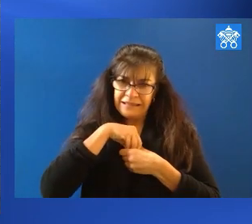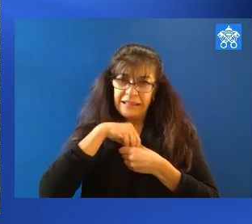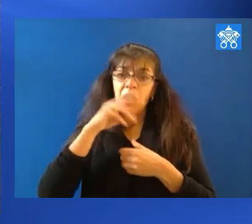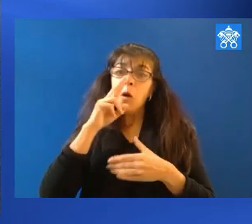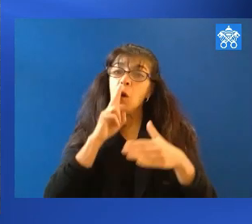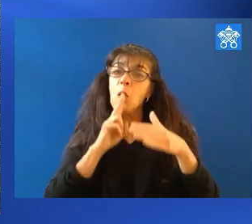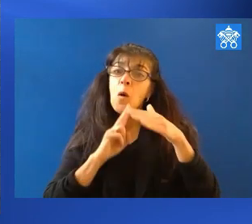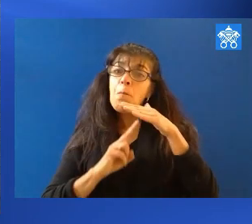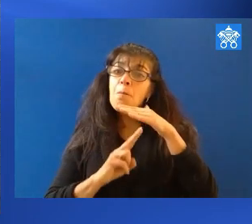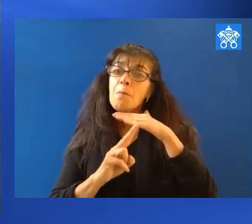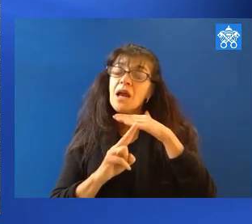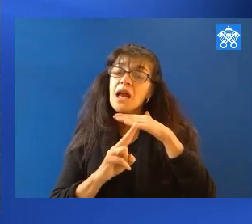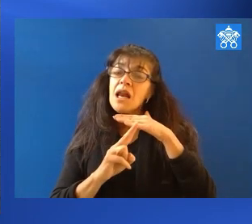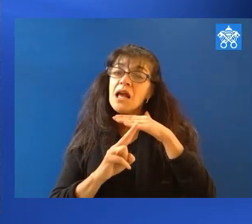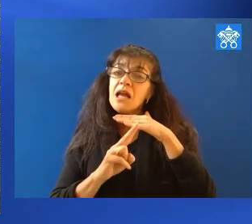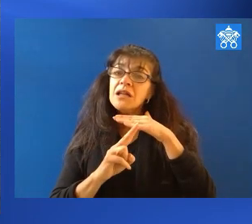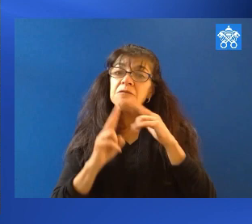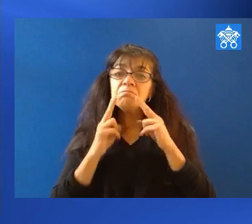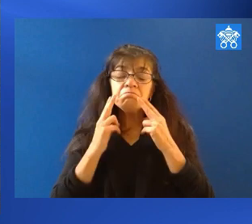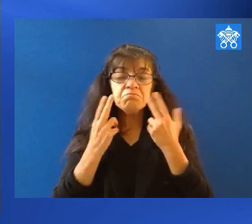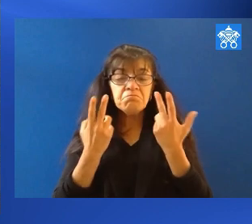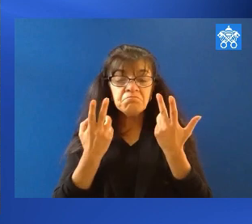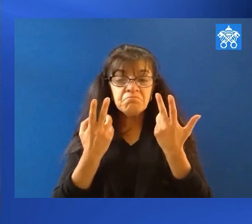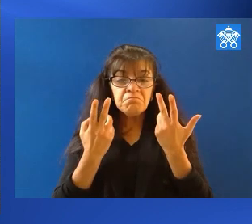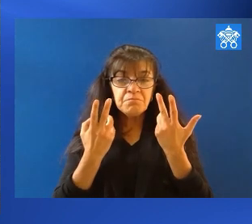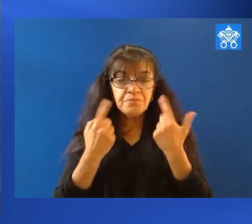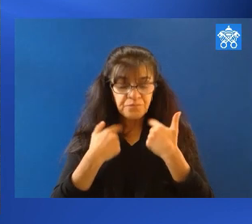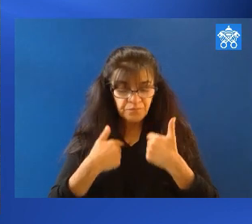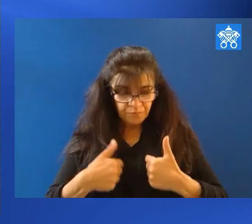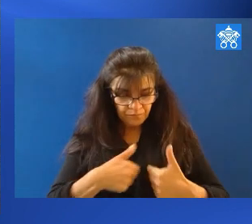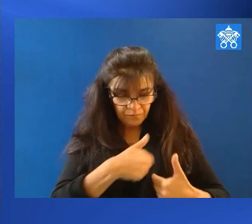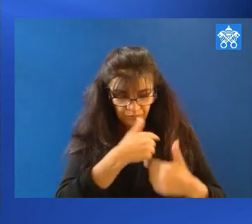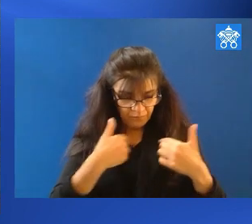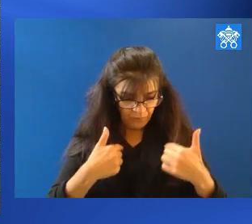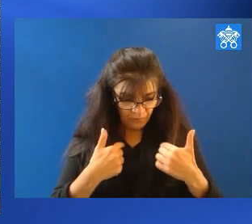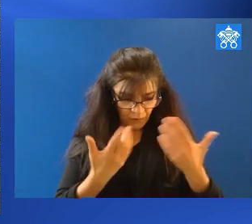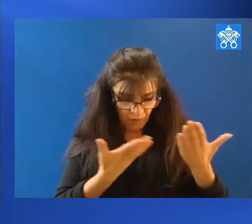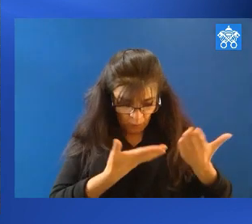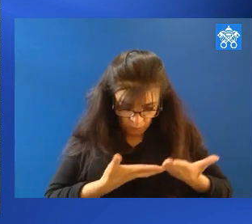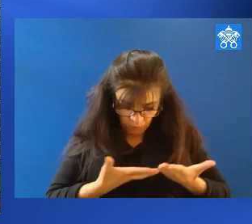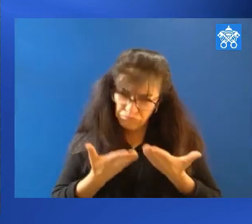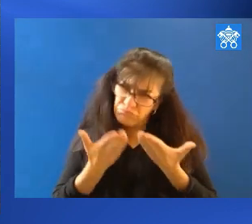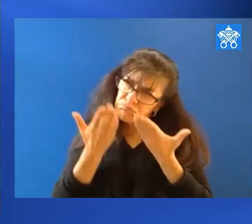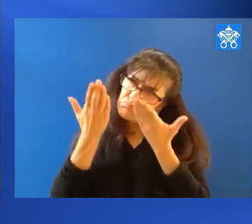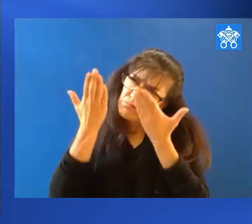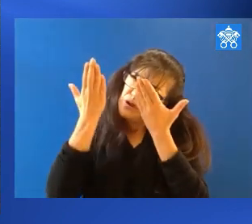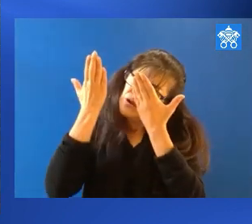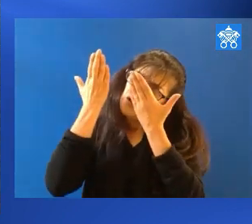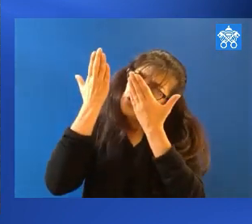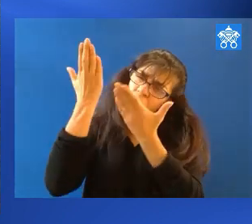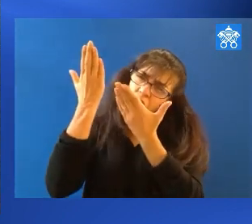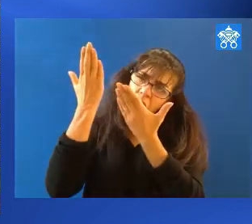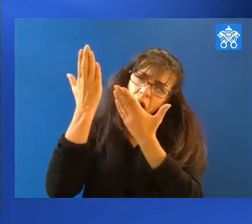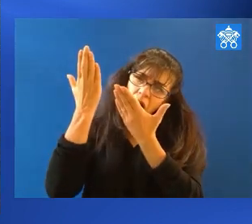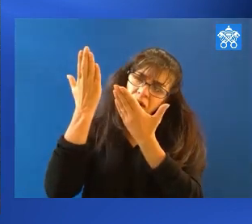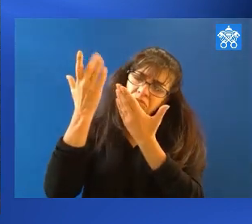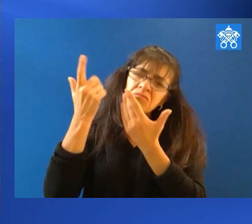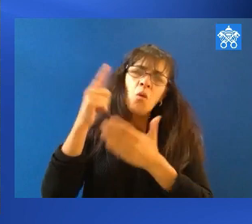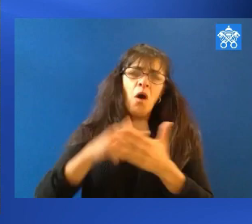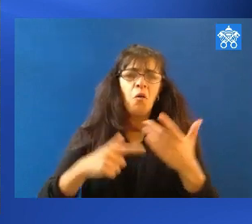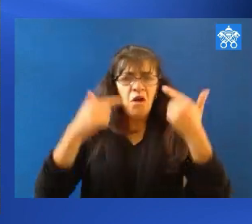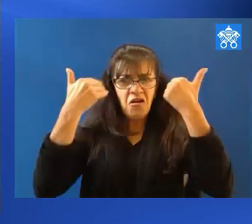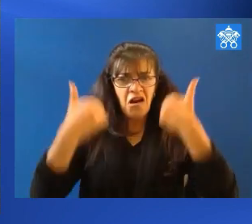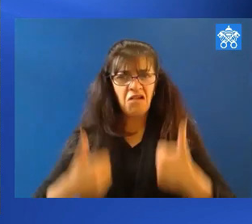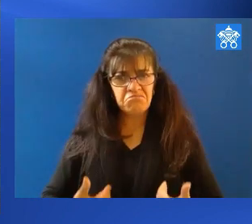humility, we become capable of bringing what we are to God without pretense, the wounds,